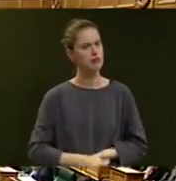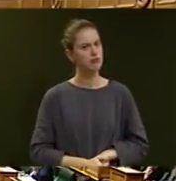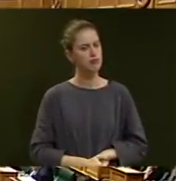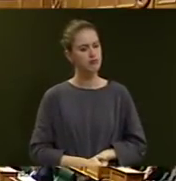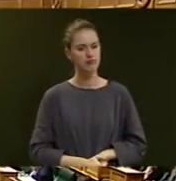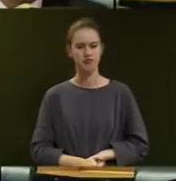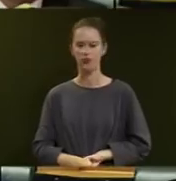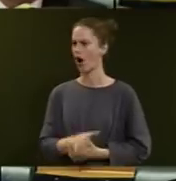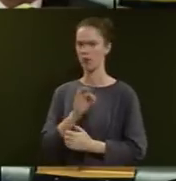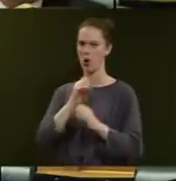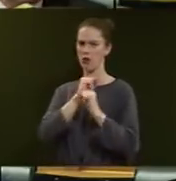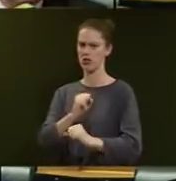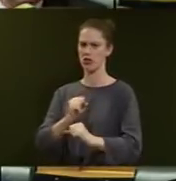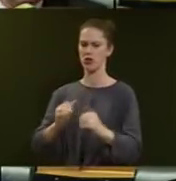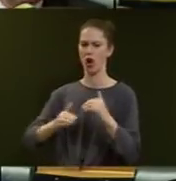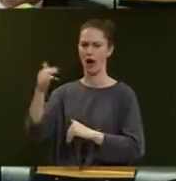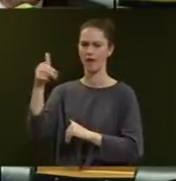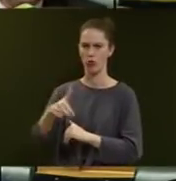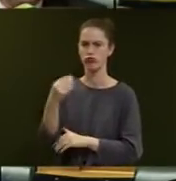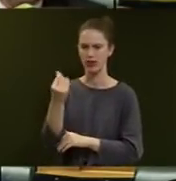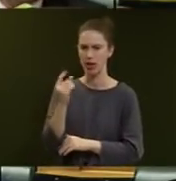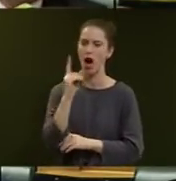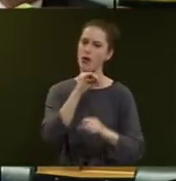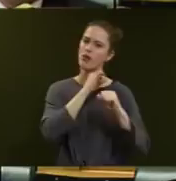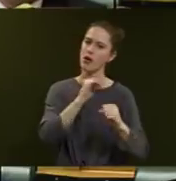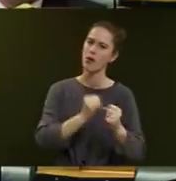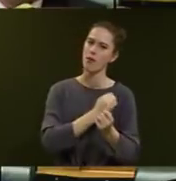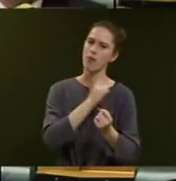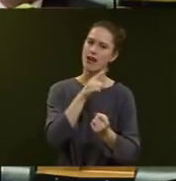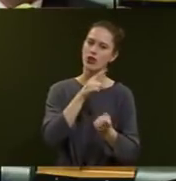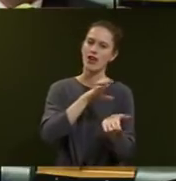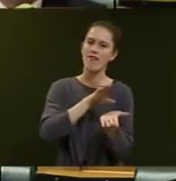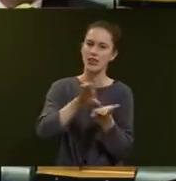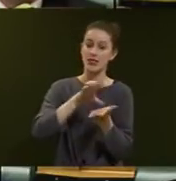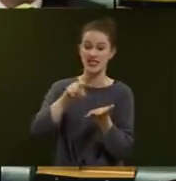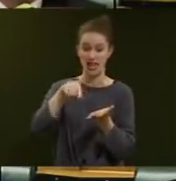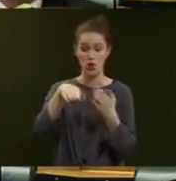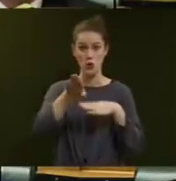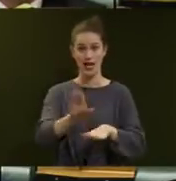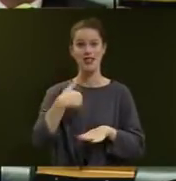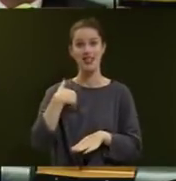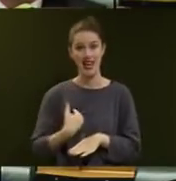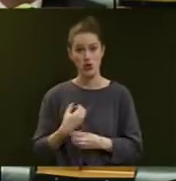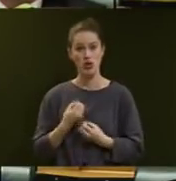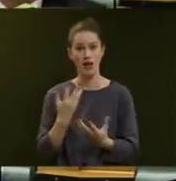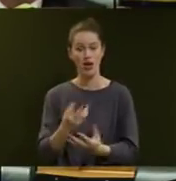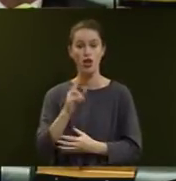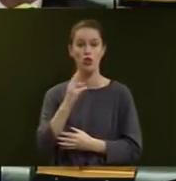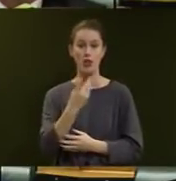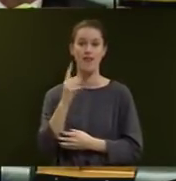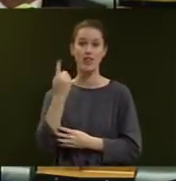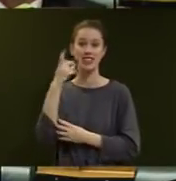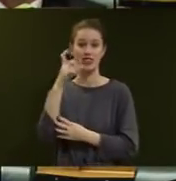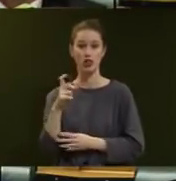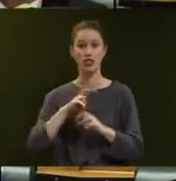I'm not committed to higher fuel prices but I am committed to making the investments that this country needs to deliver a 21st century